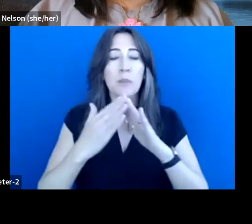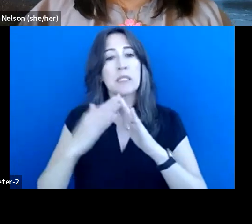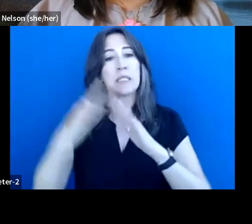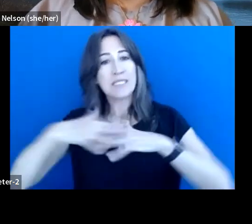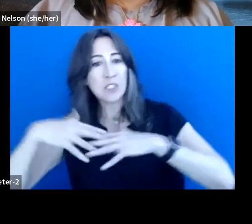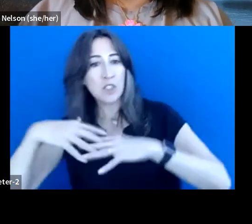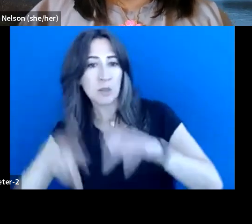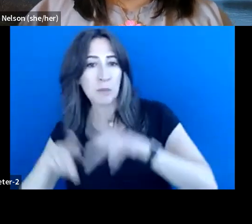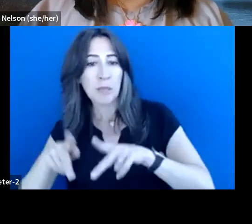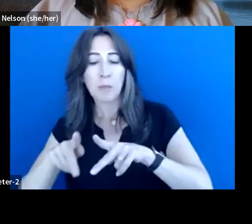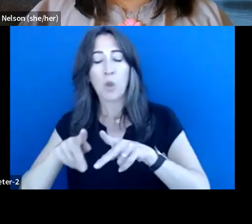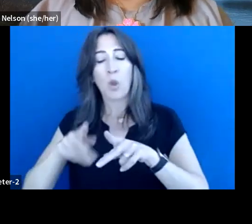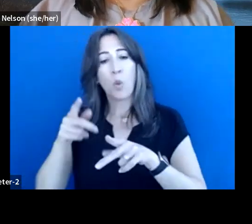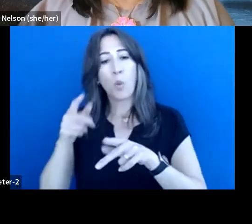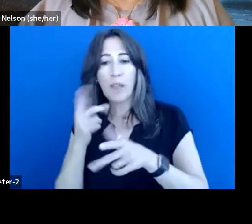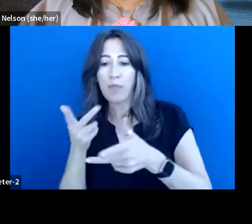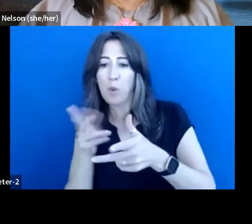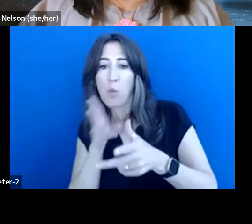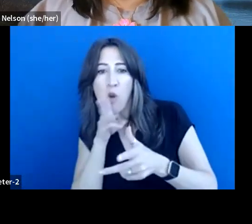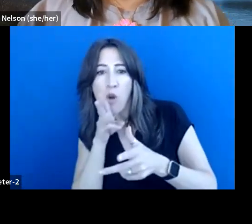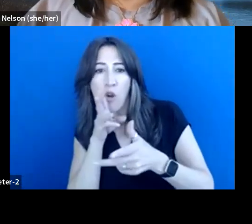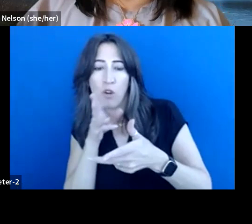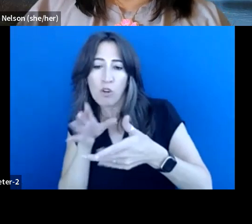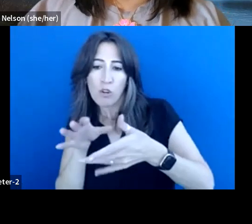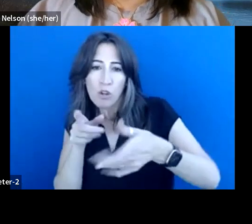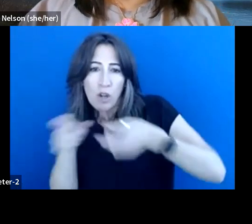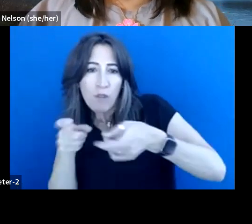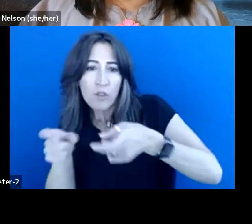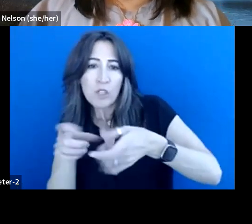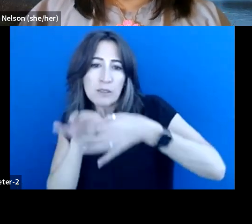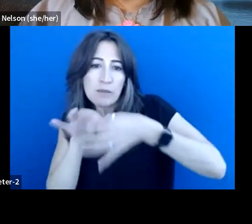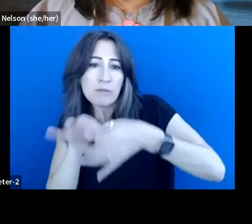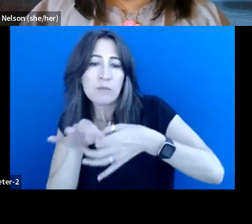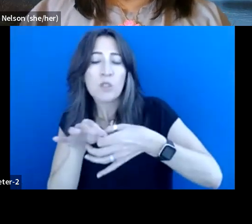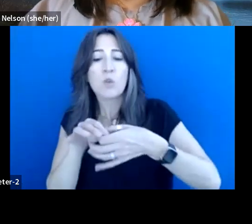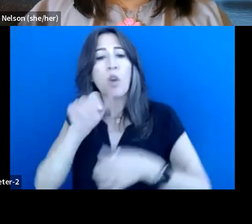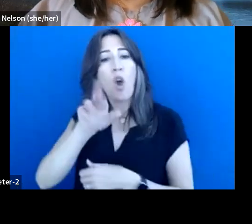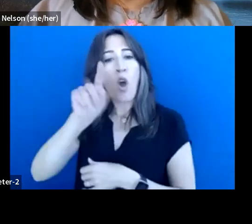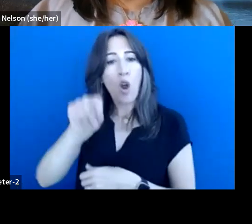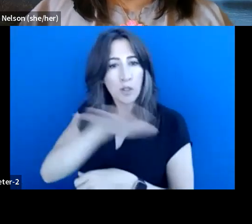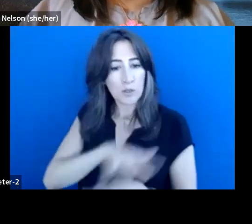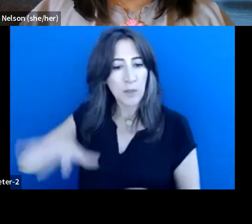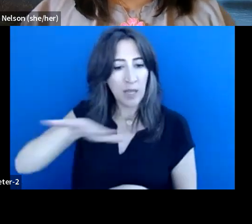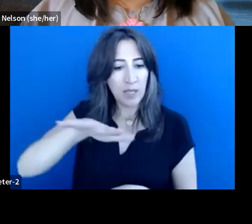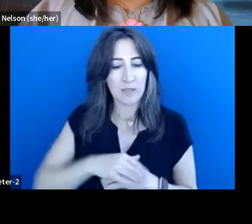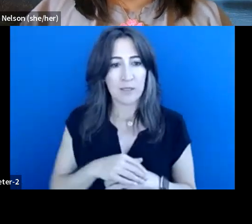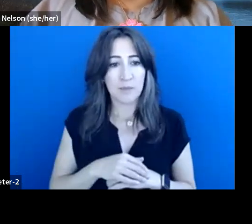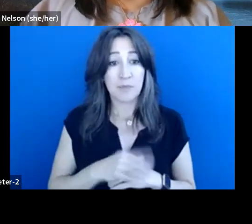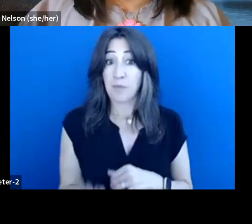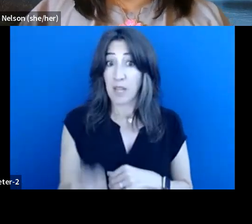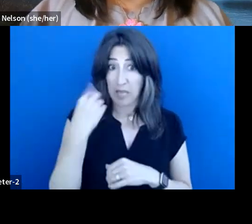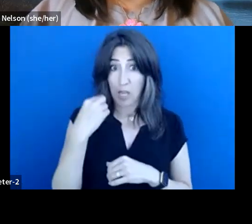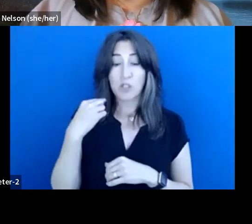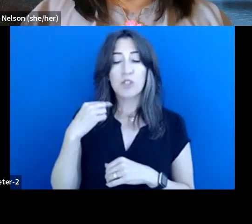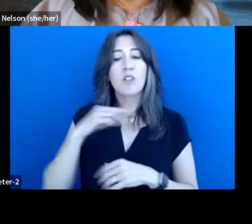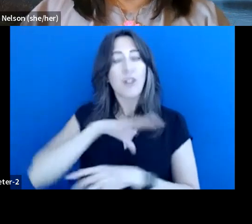using arts based methods. So this time last year, I was on a sharing circle and a